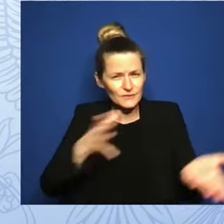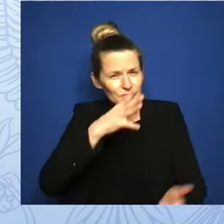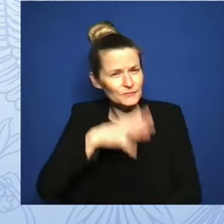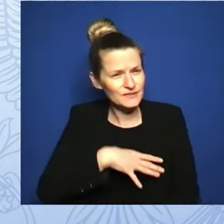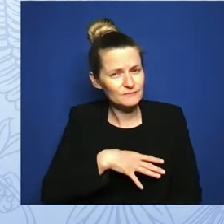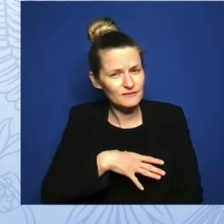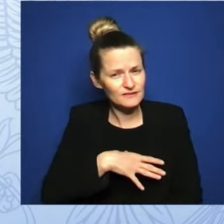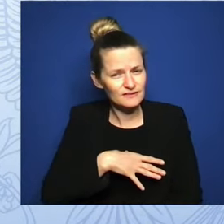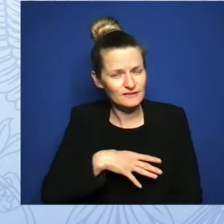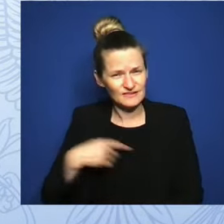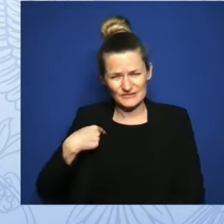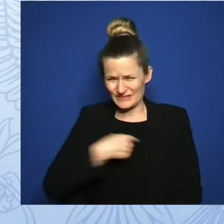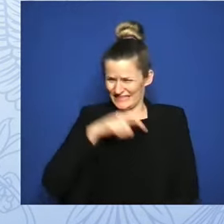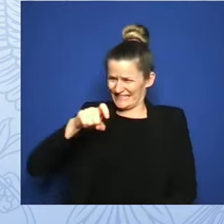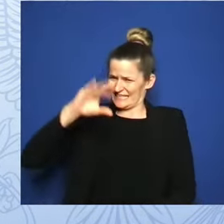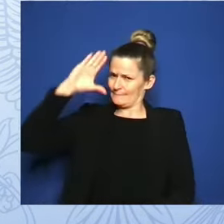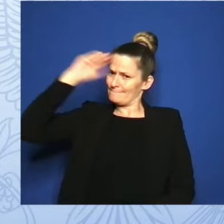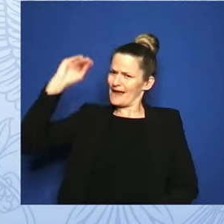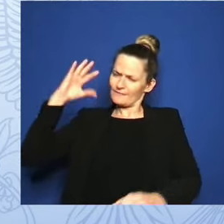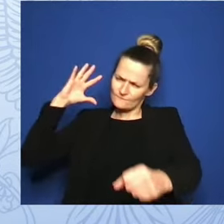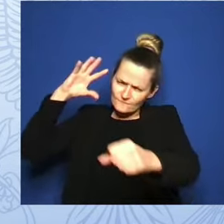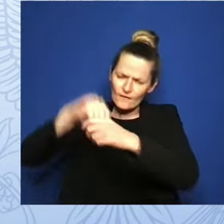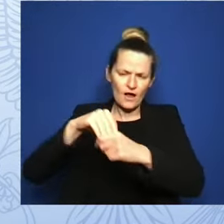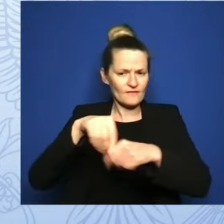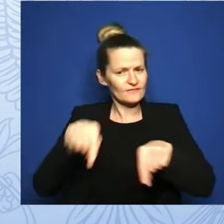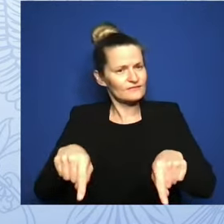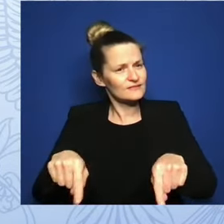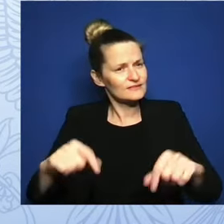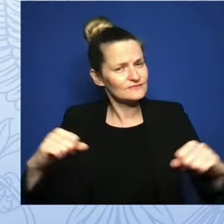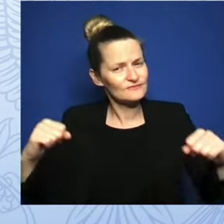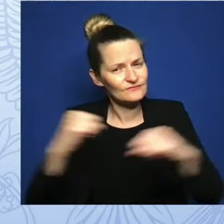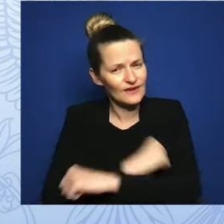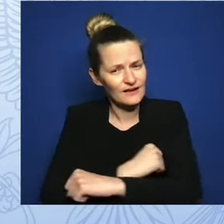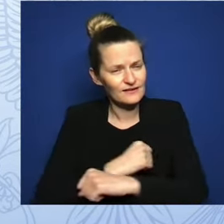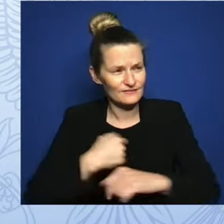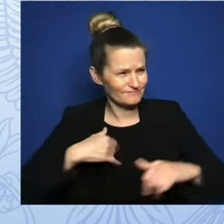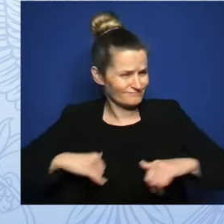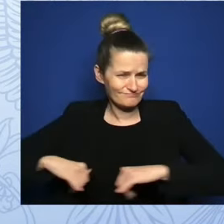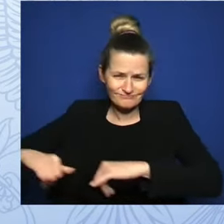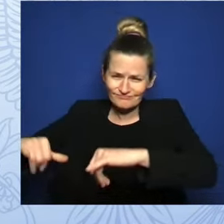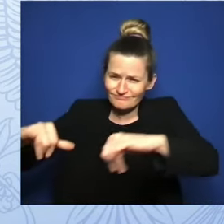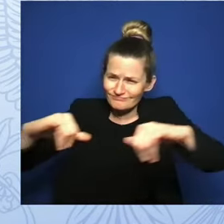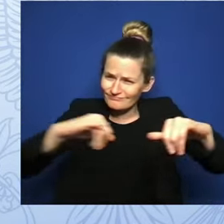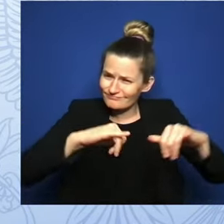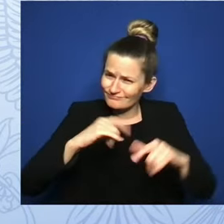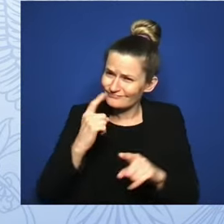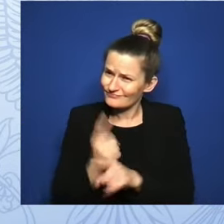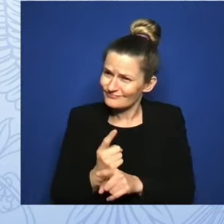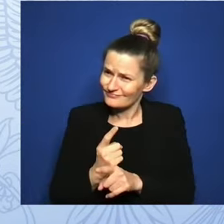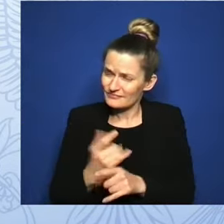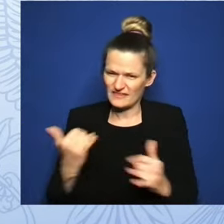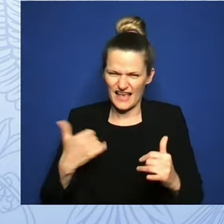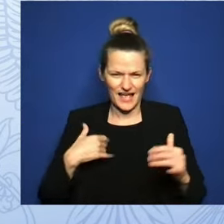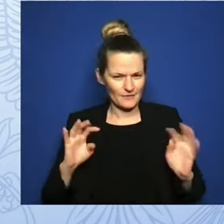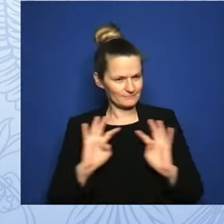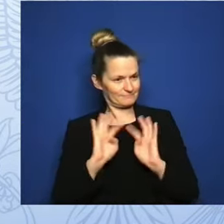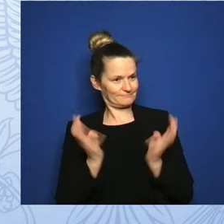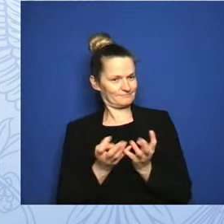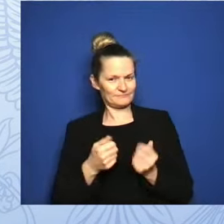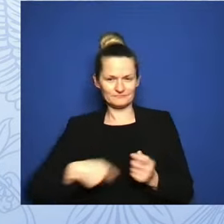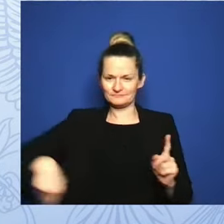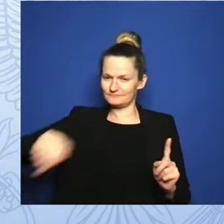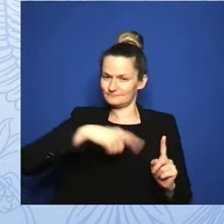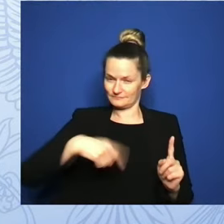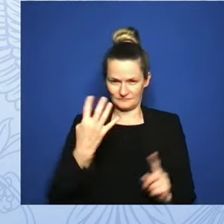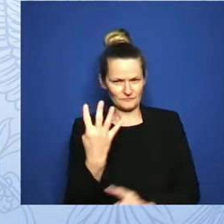probably all saying the same thing. Today we're joined by four women who are doing just that, speaking up about